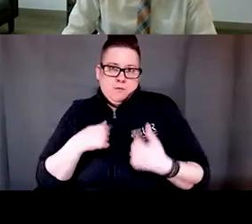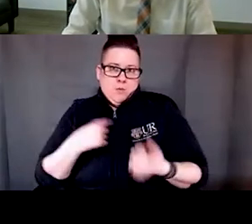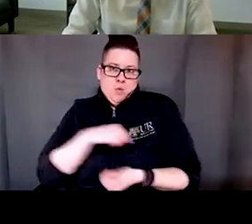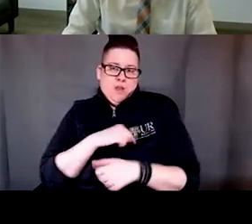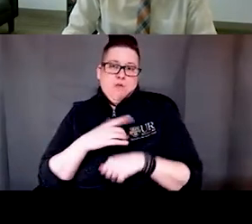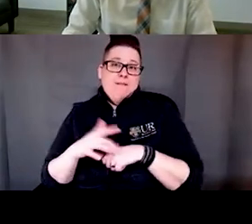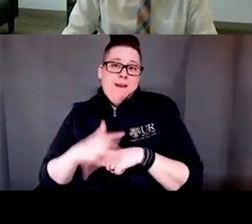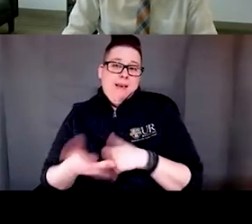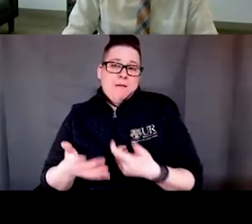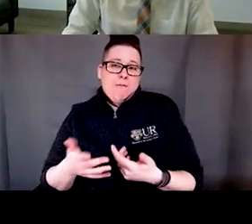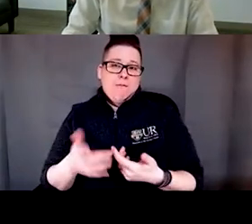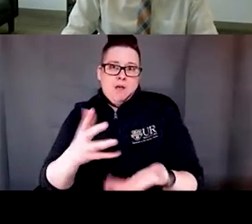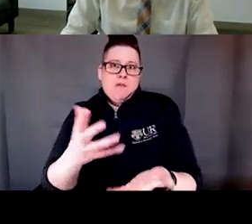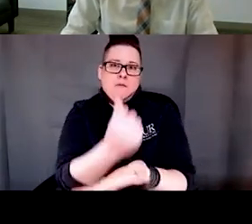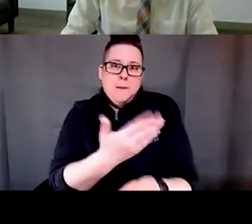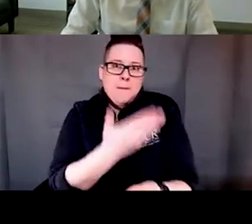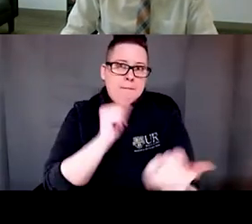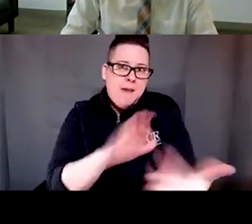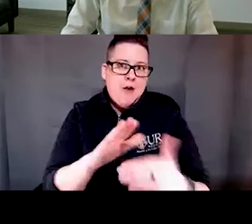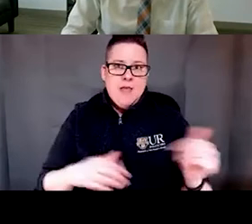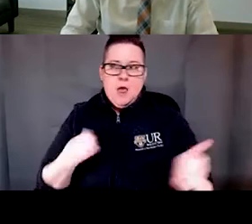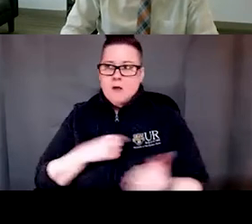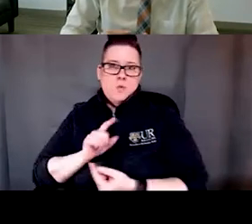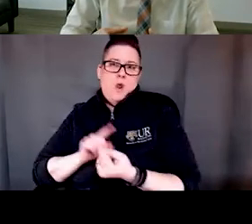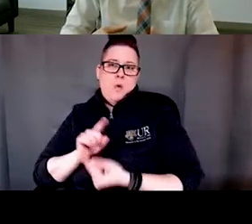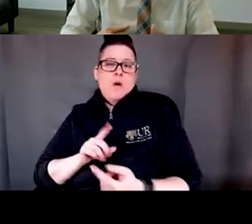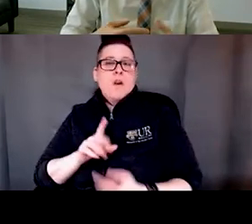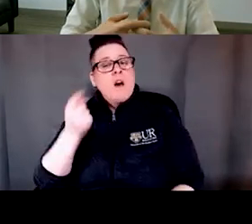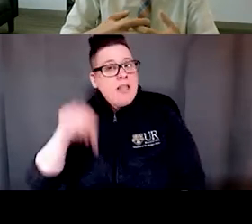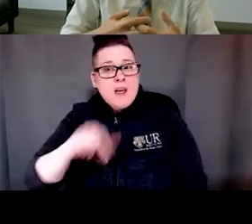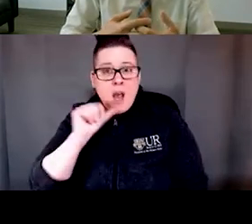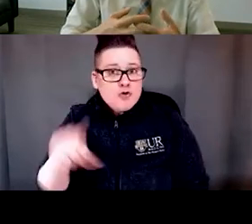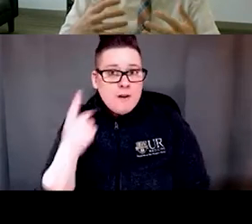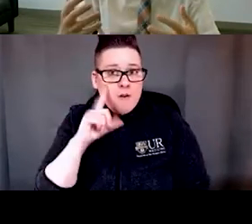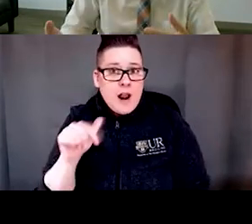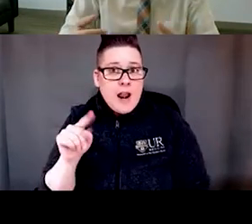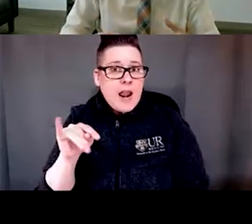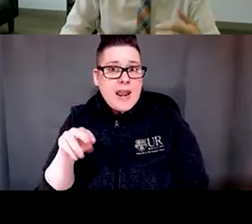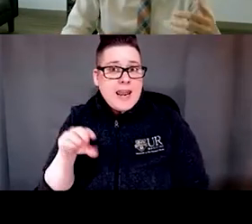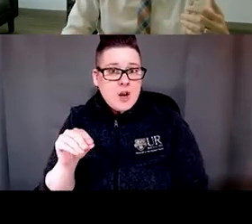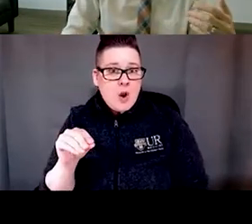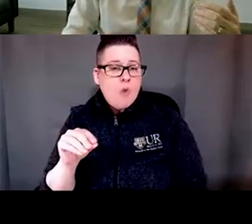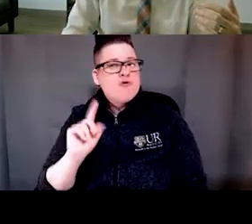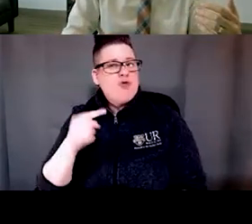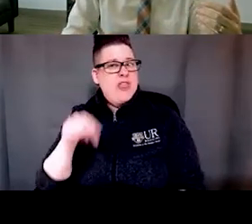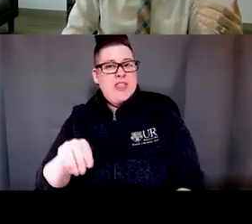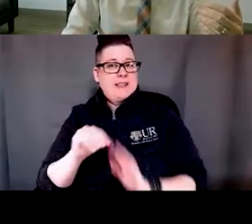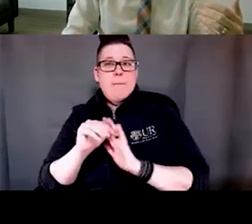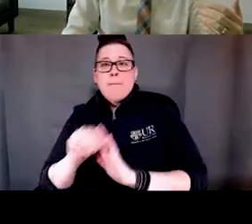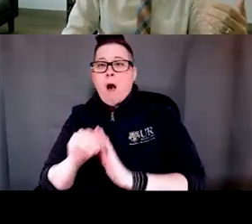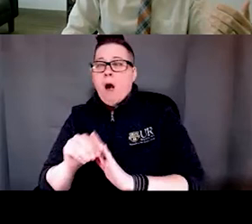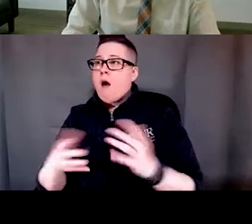one on one and it's not just for Latinos it can be whether it's the service model or